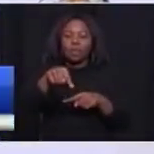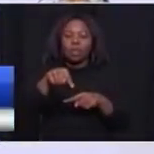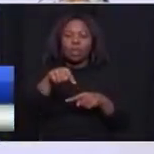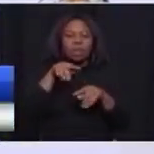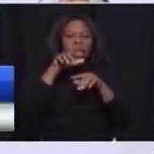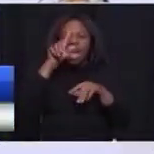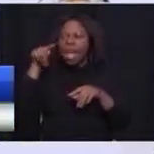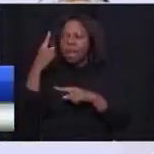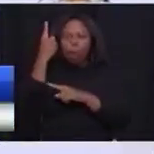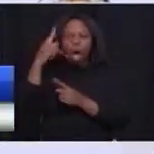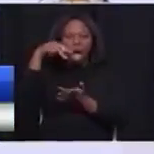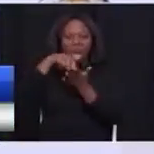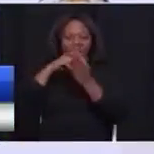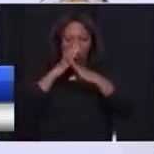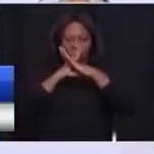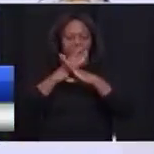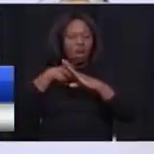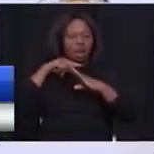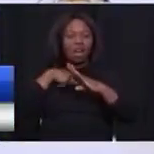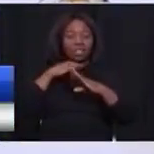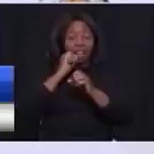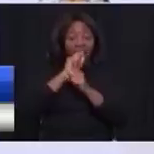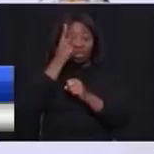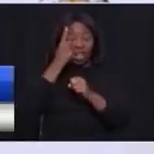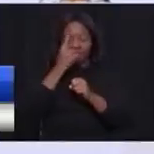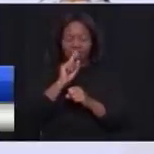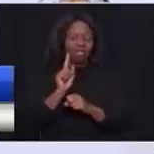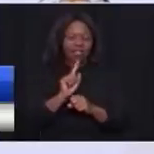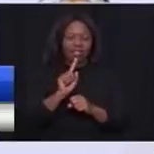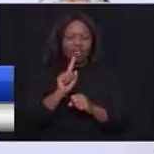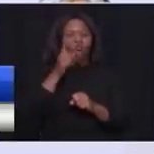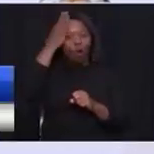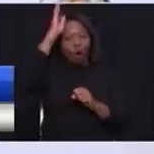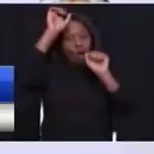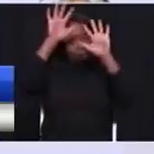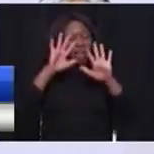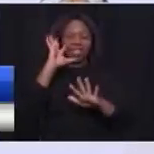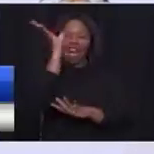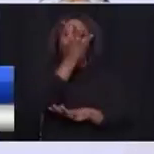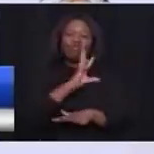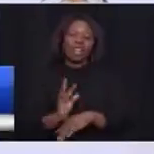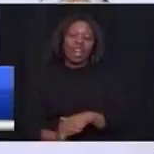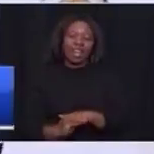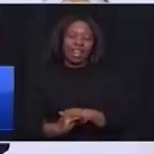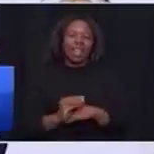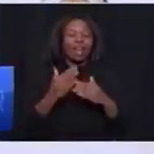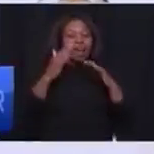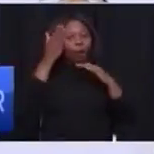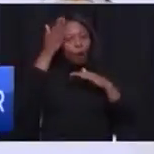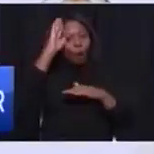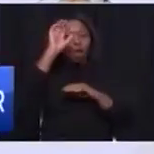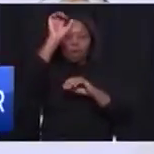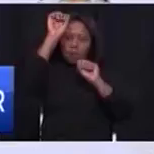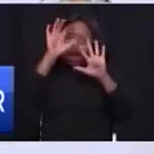stand on the way to growing howden together God bless Africa God bless South